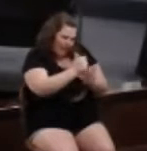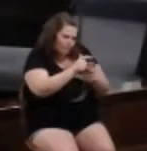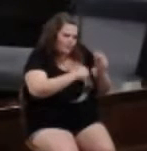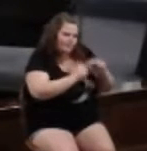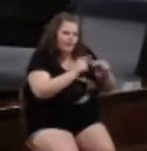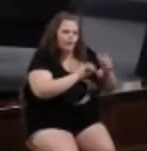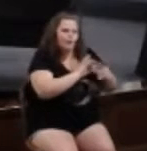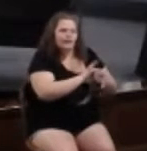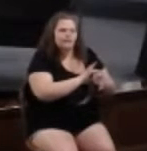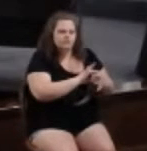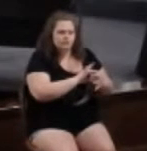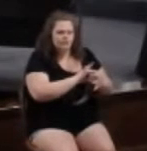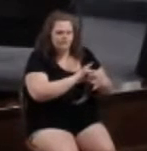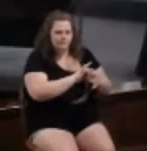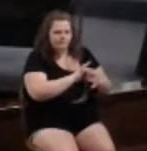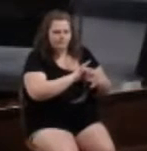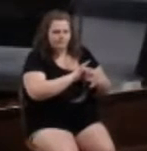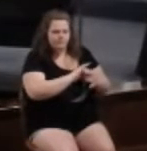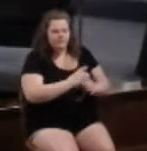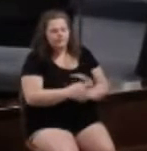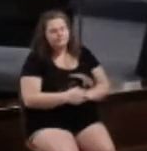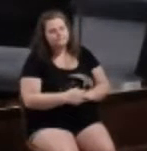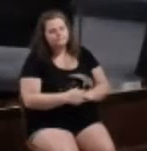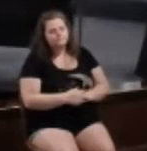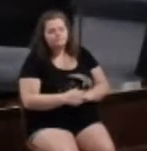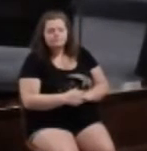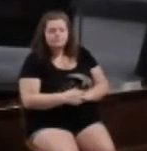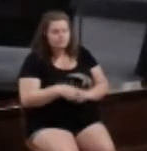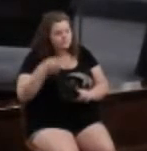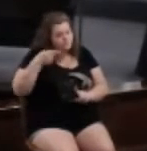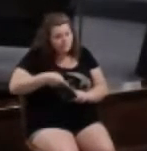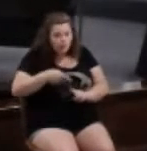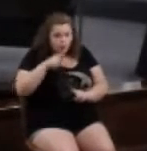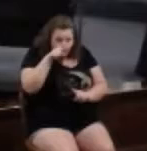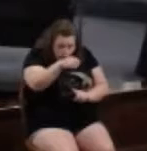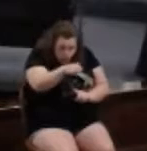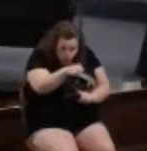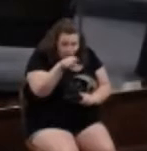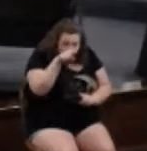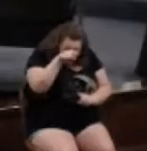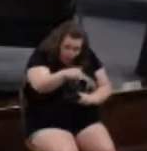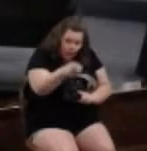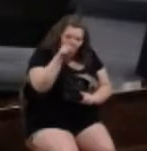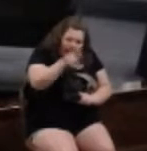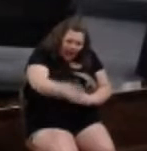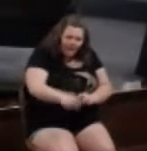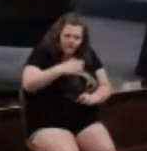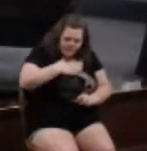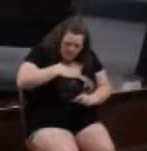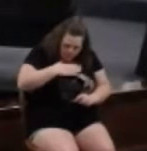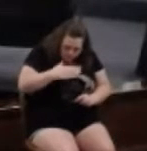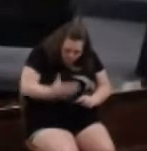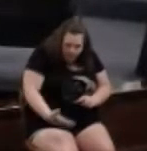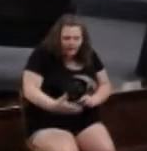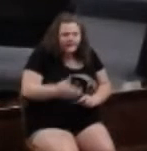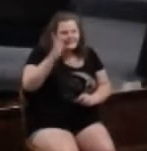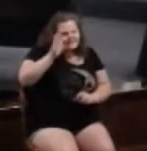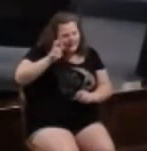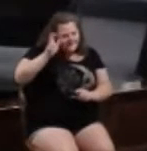but the thing is, is you, you have to be willing to listen.